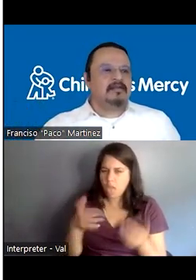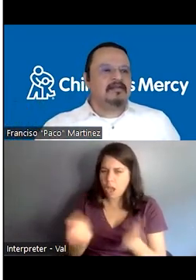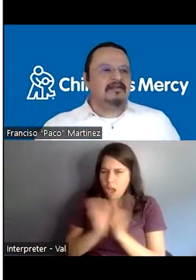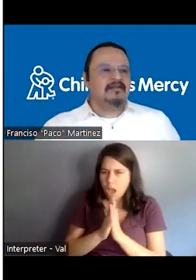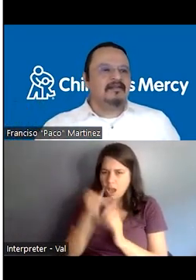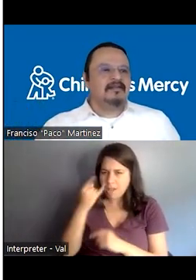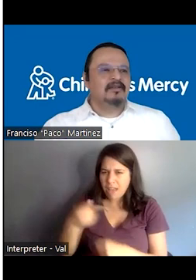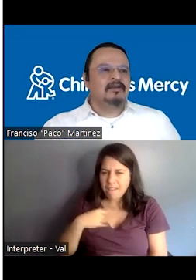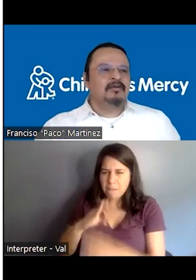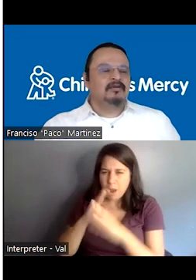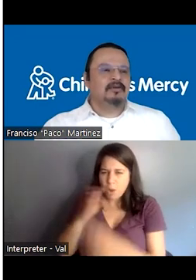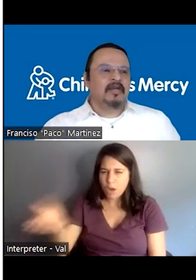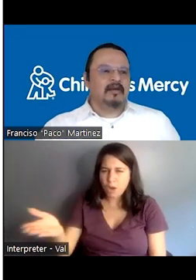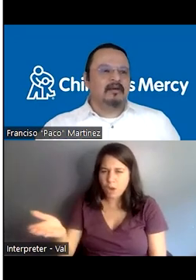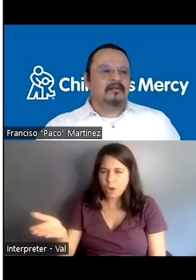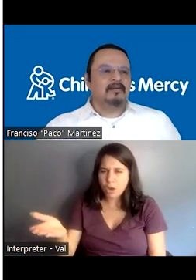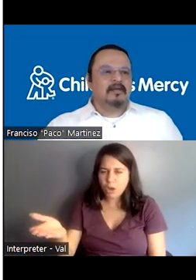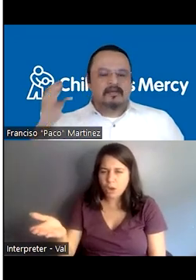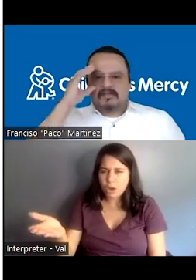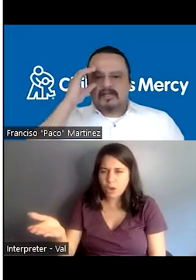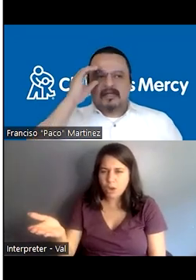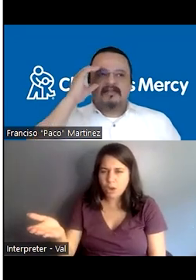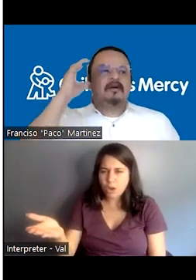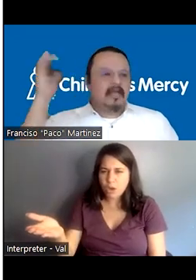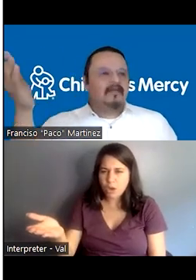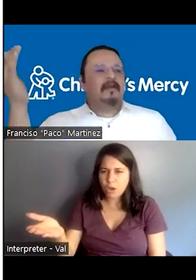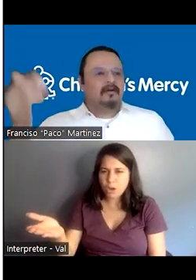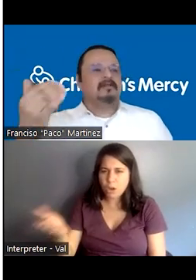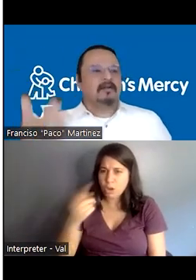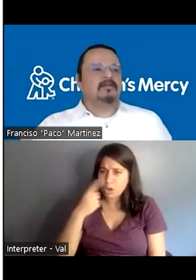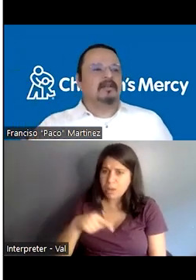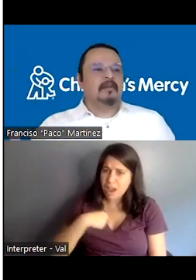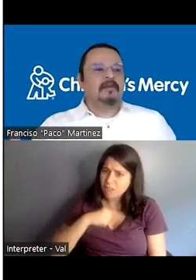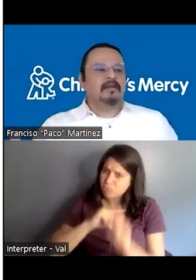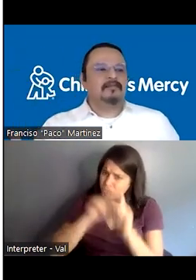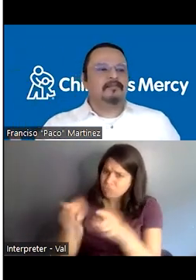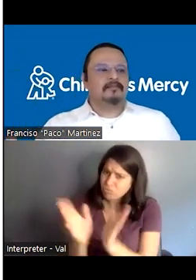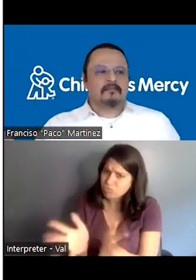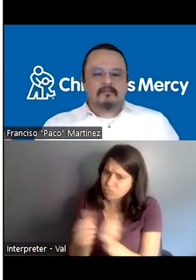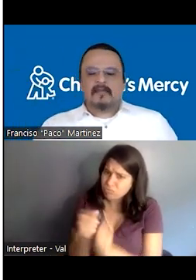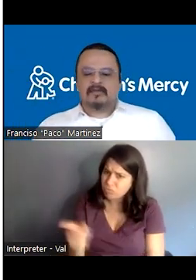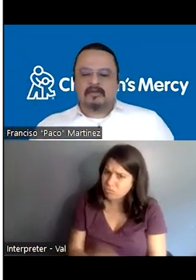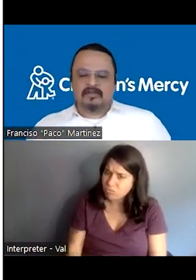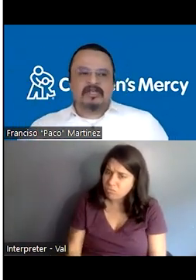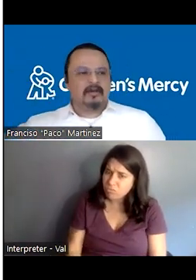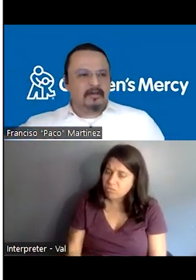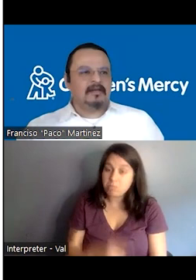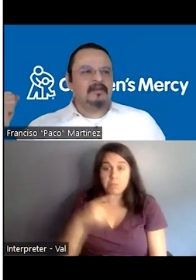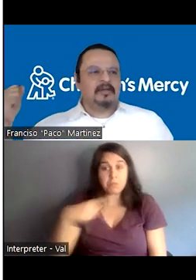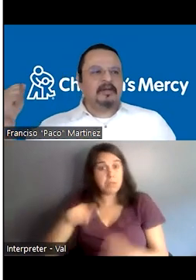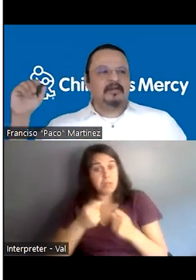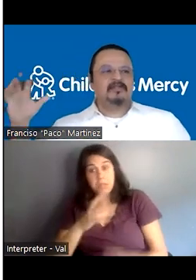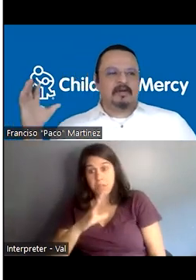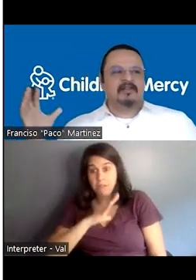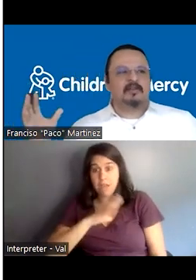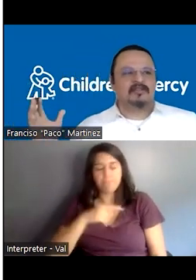barriers to, to care. So she said, is it okay if I go and talk to this family? So she called an